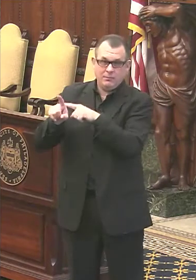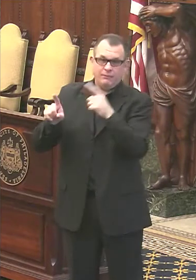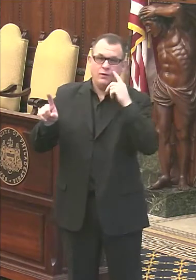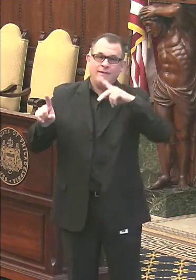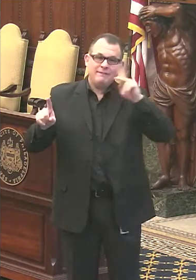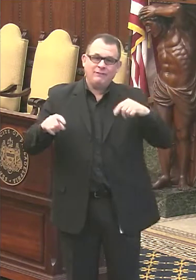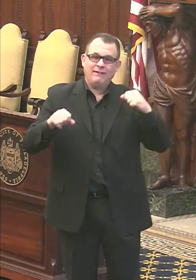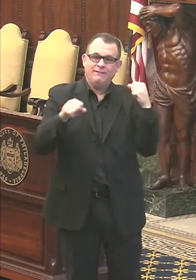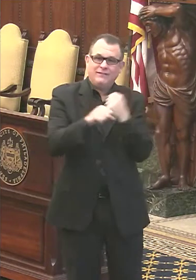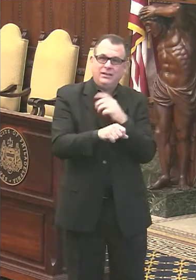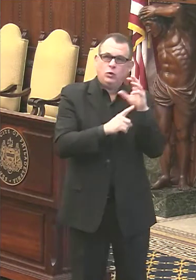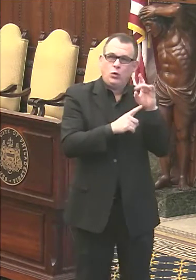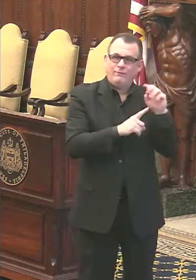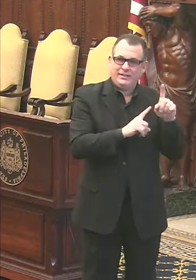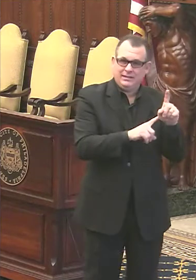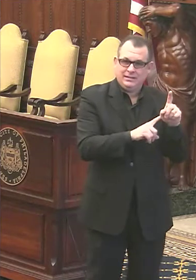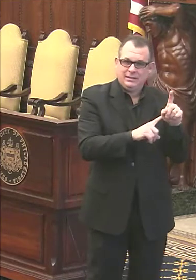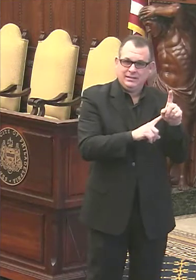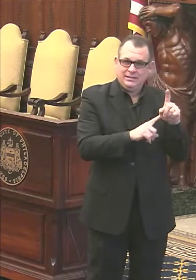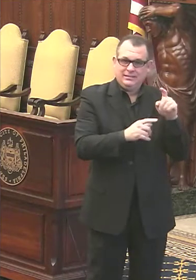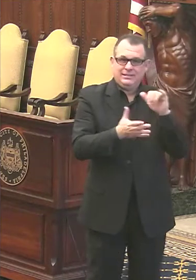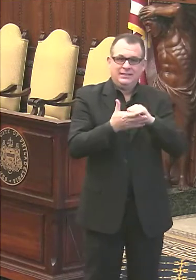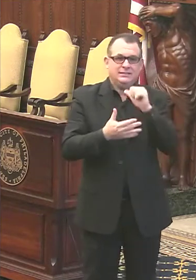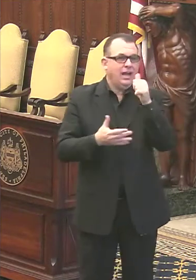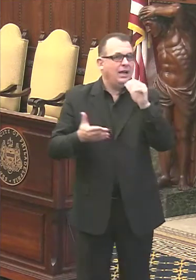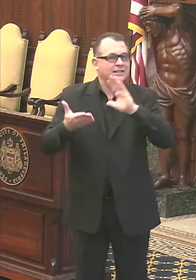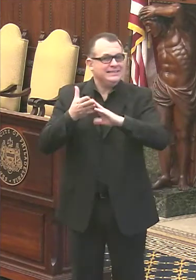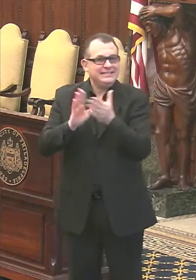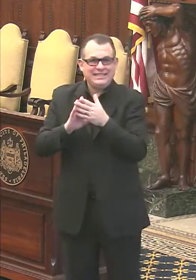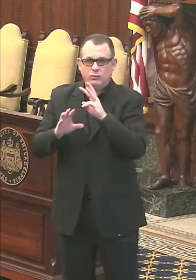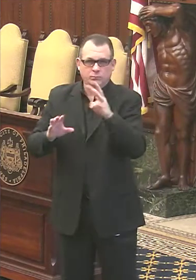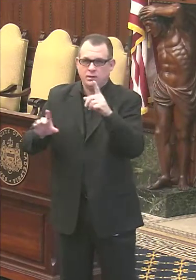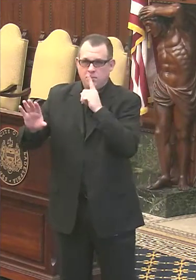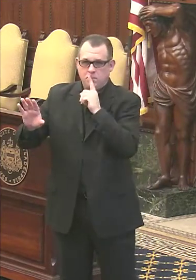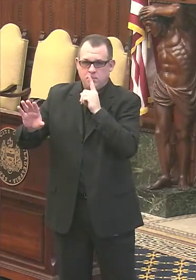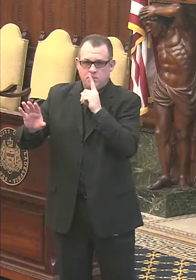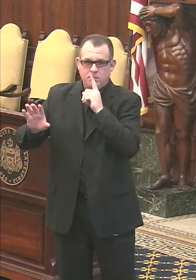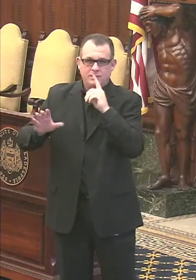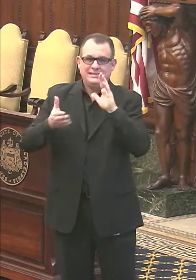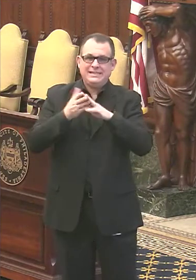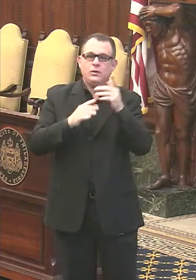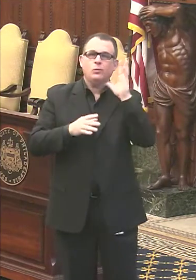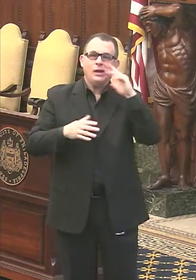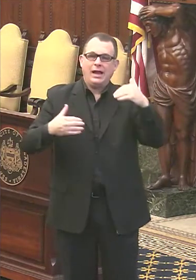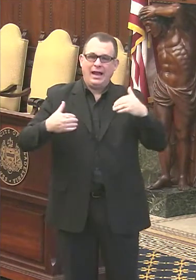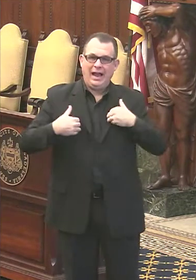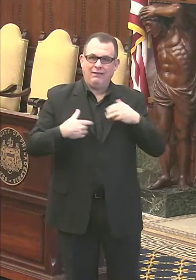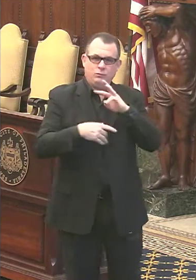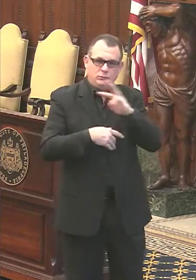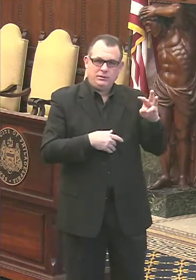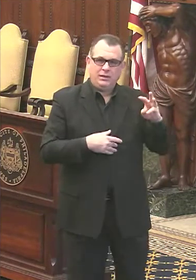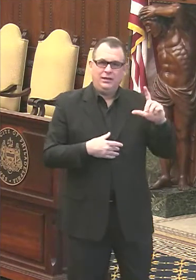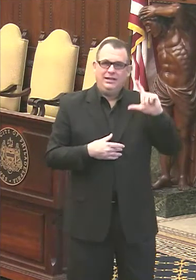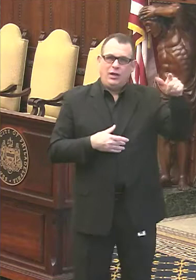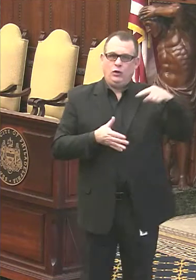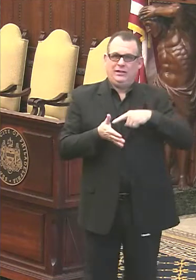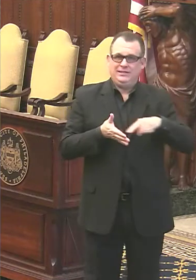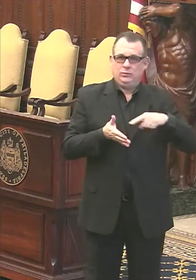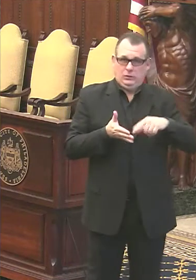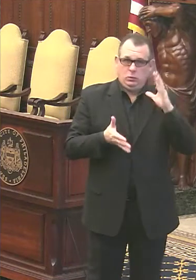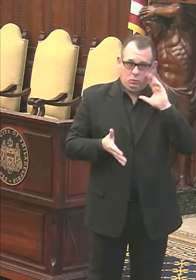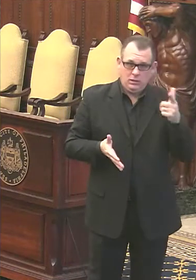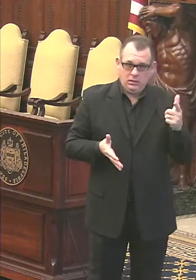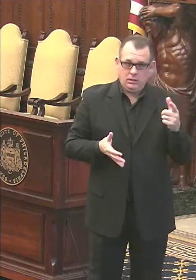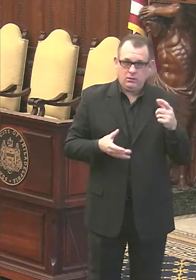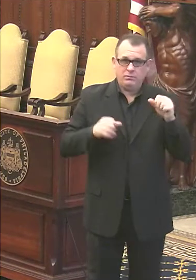city's website. They have set up that website. That is not the city's website. The city will have a website sometime this week when people can